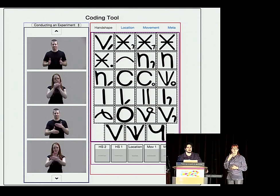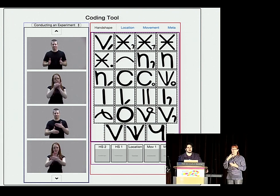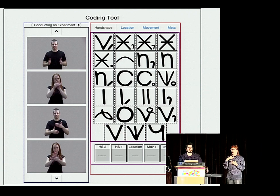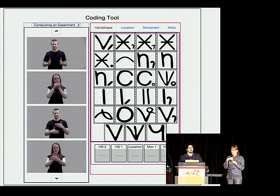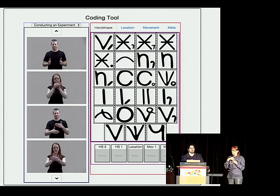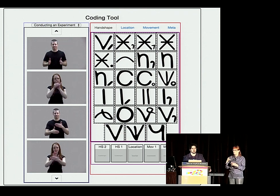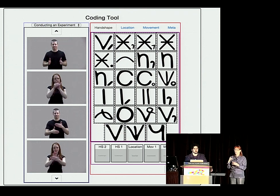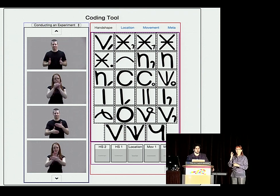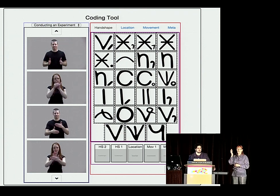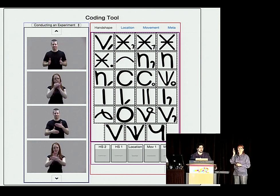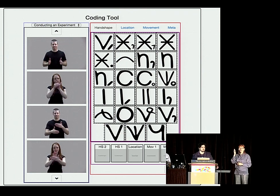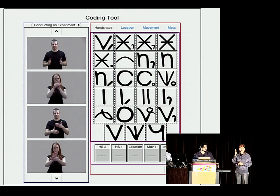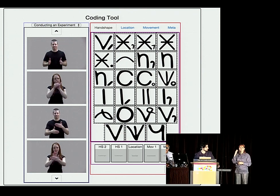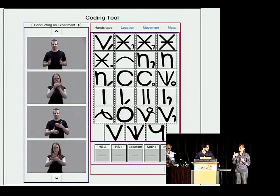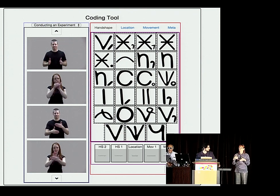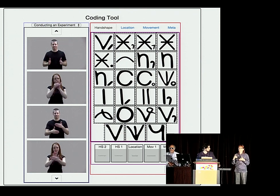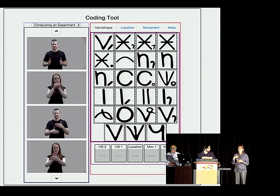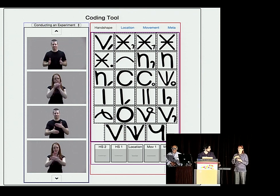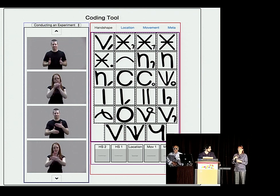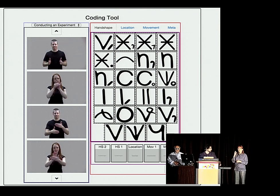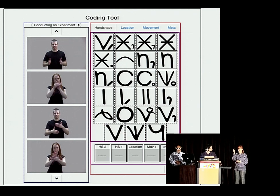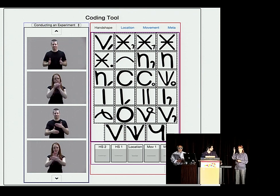talk.